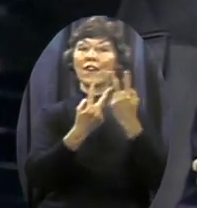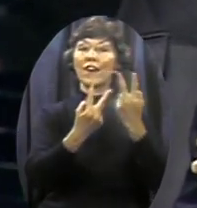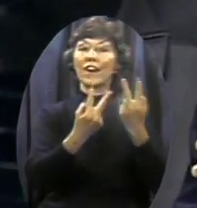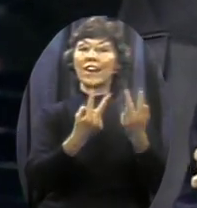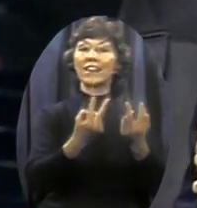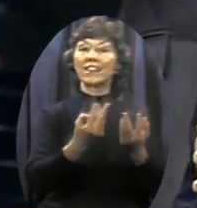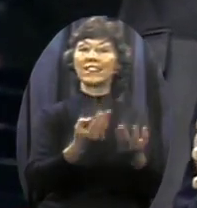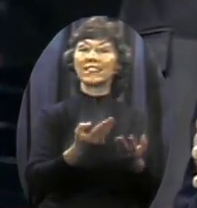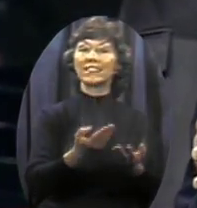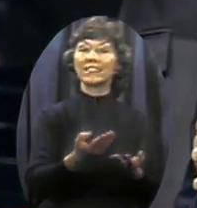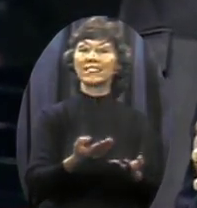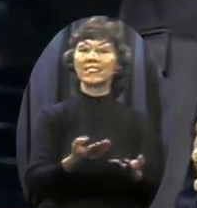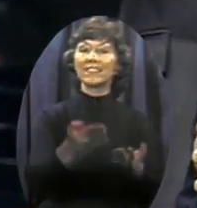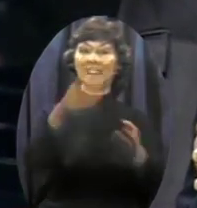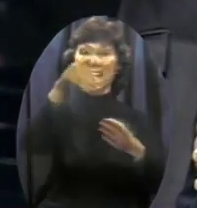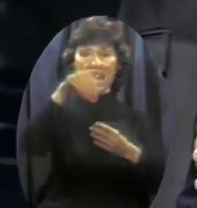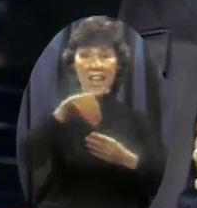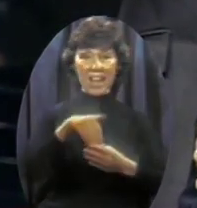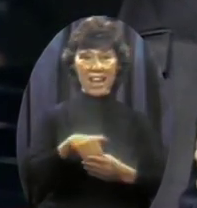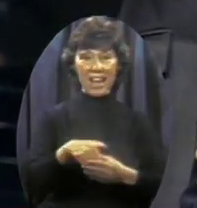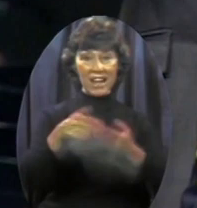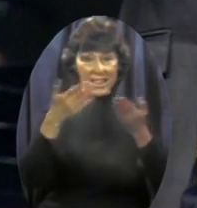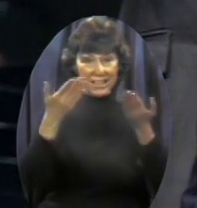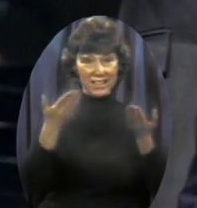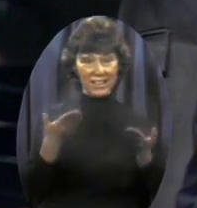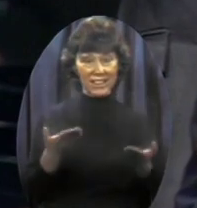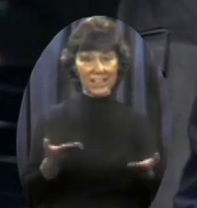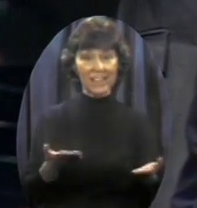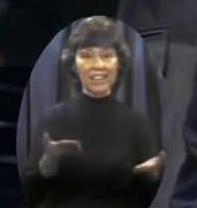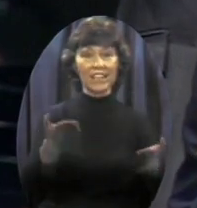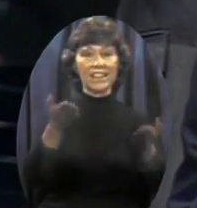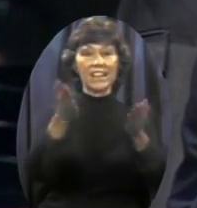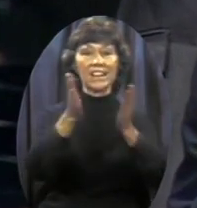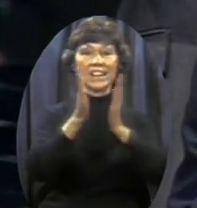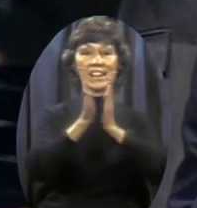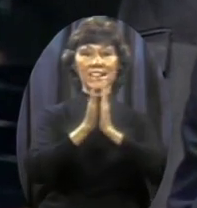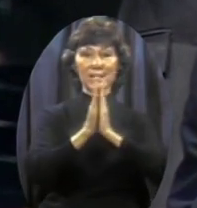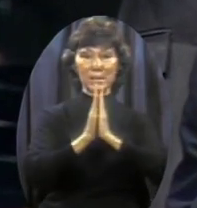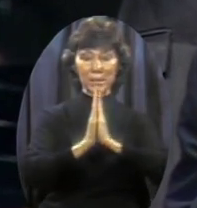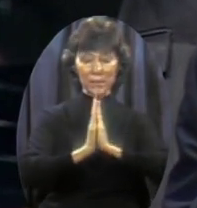In this solemn prayer